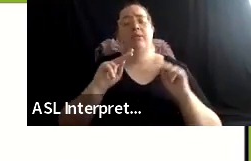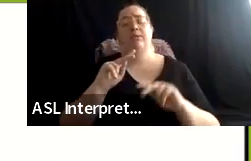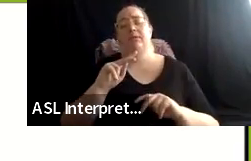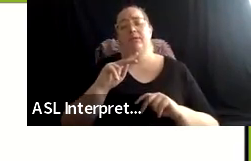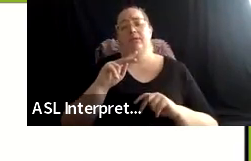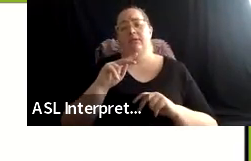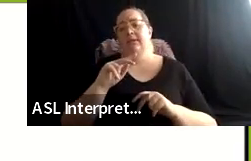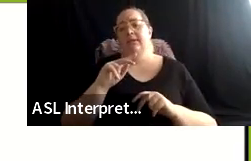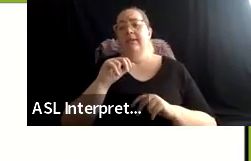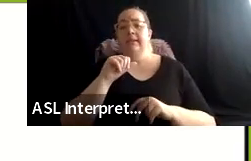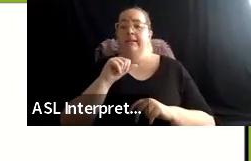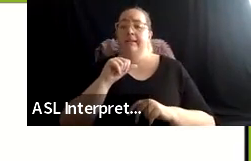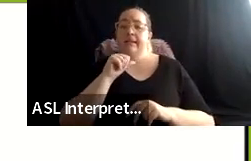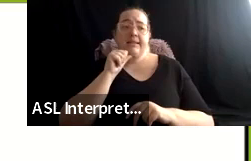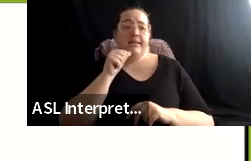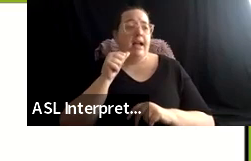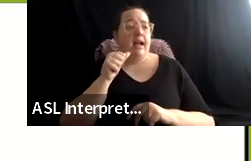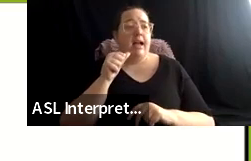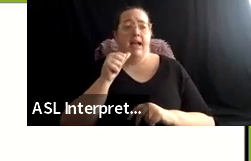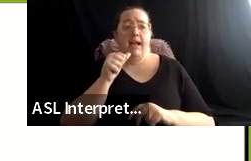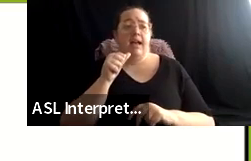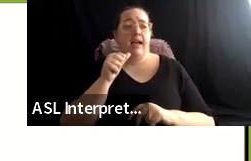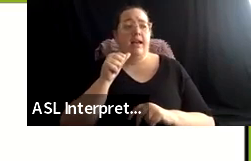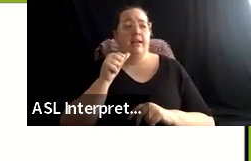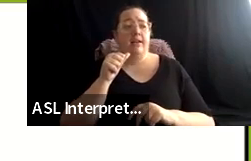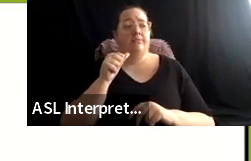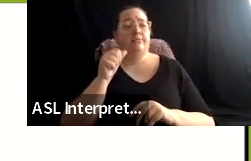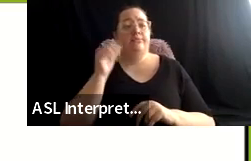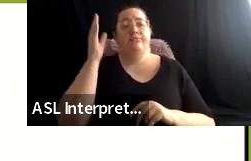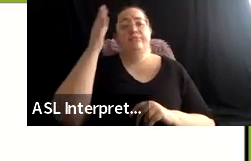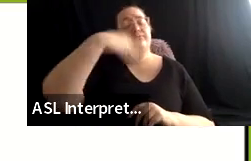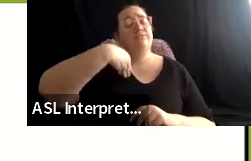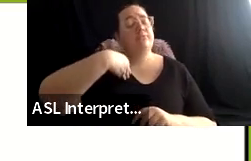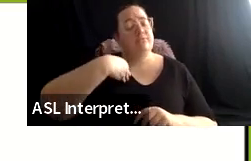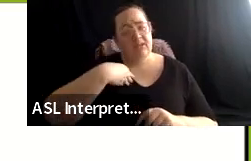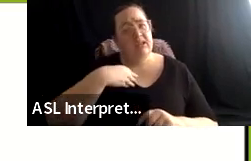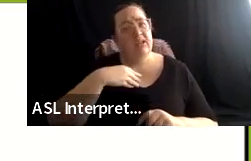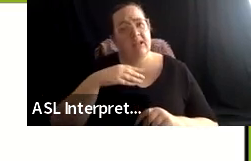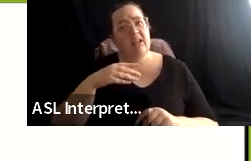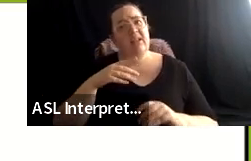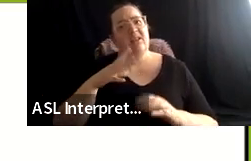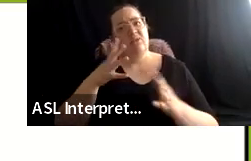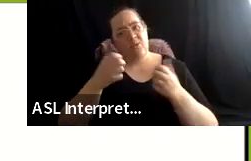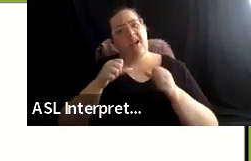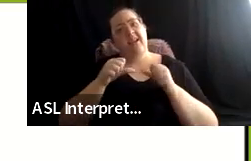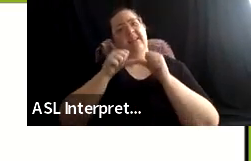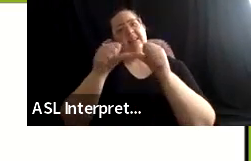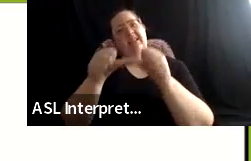ignorant, centering, and, um, continuing those harm.